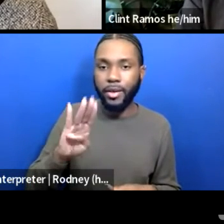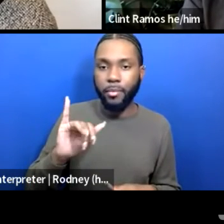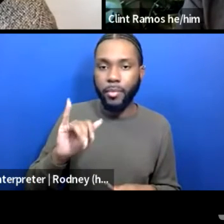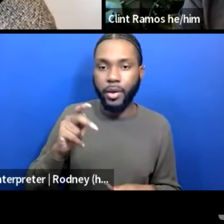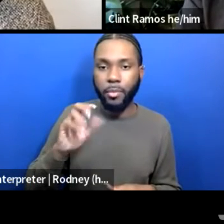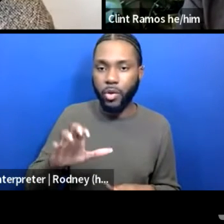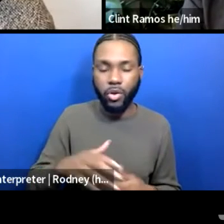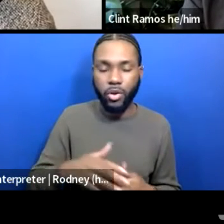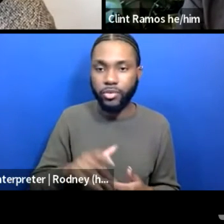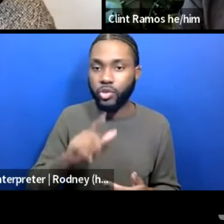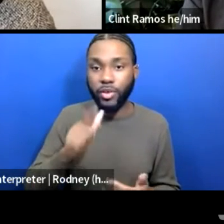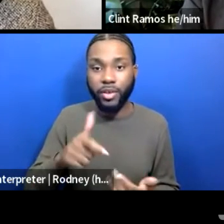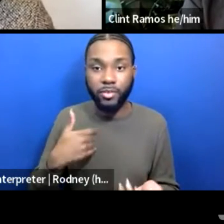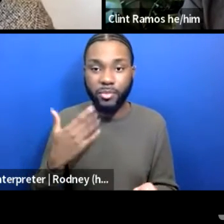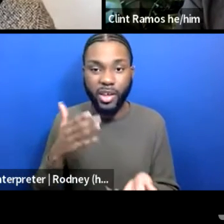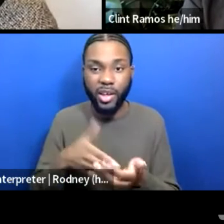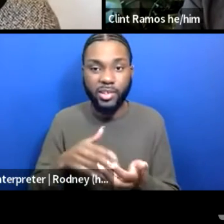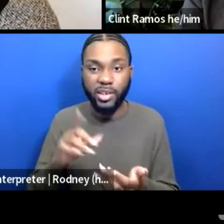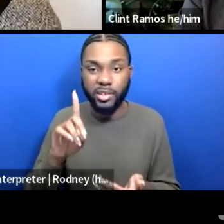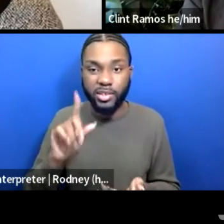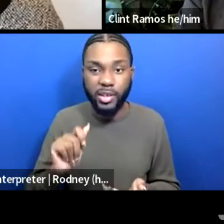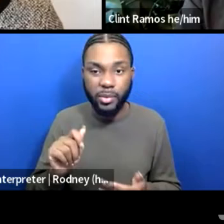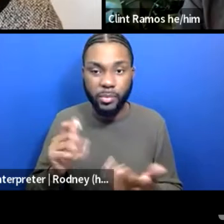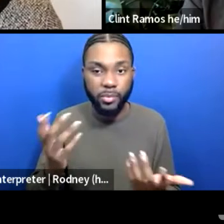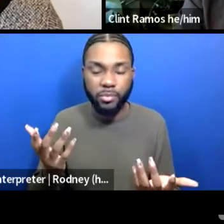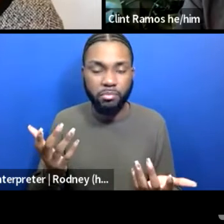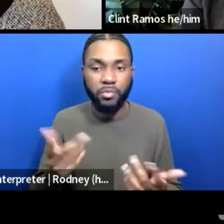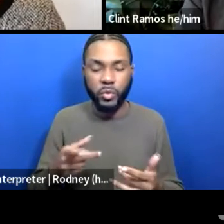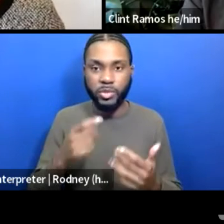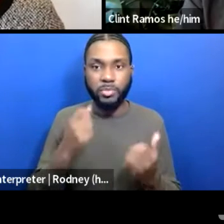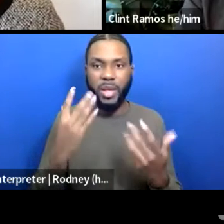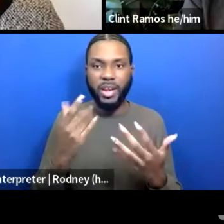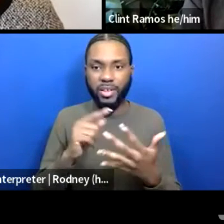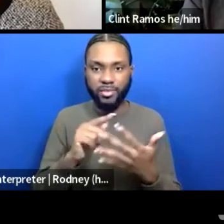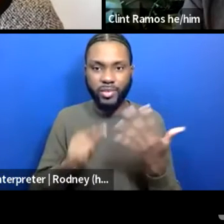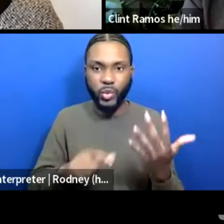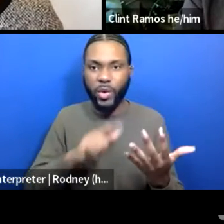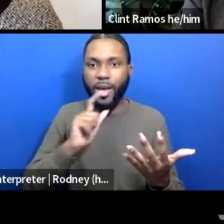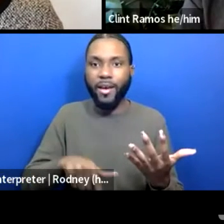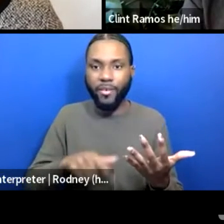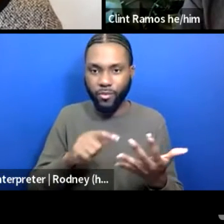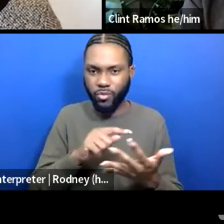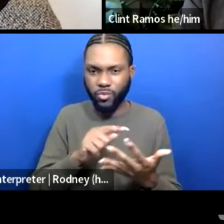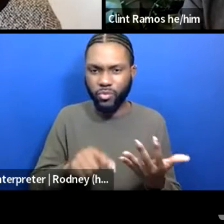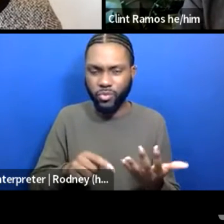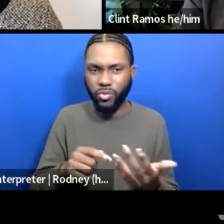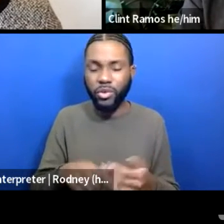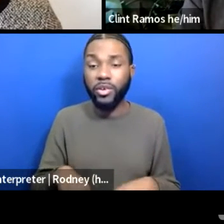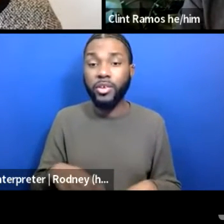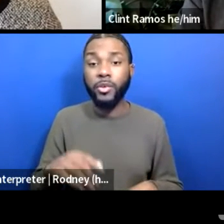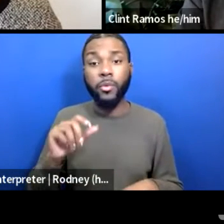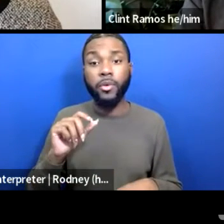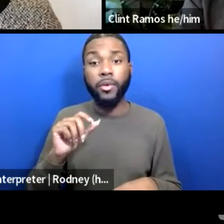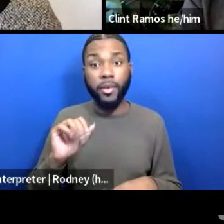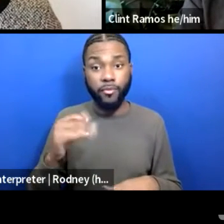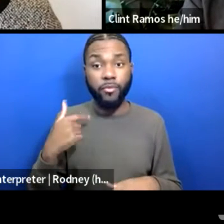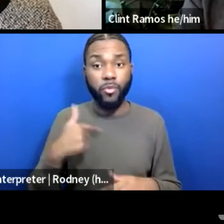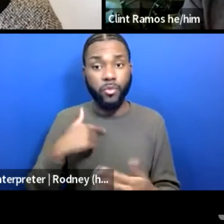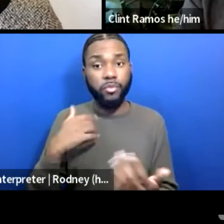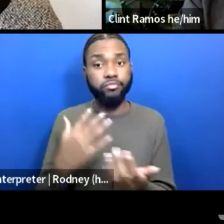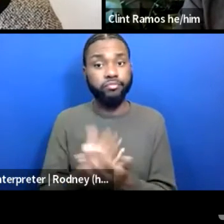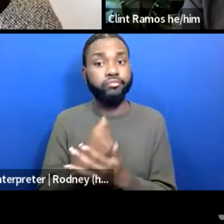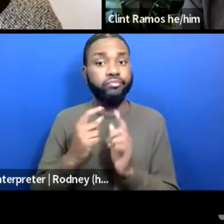-disabled. It doesn't, there's so many things it doesn't have to be. And by having these conversations,